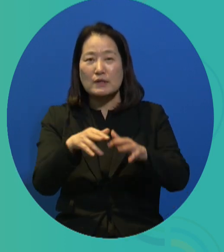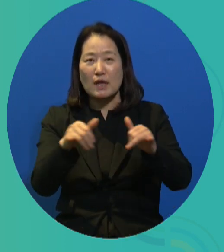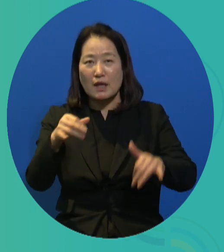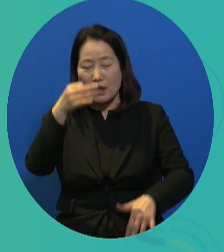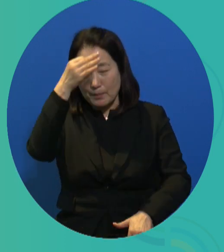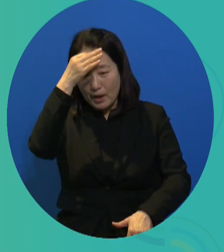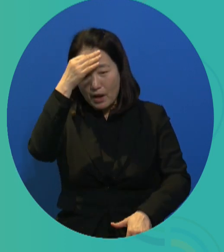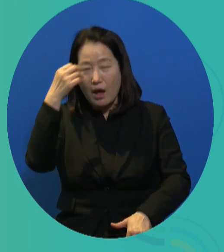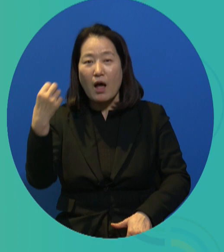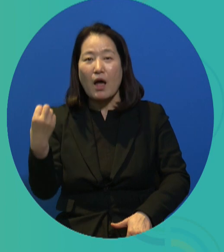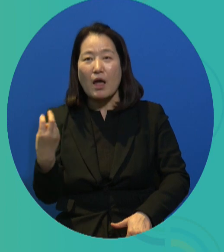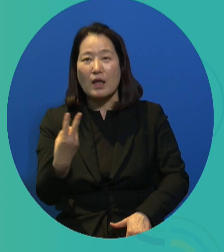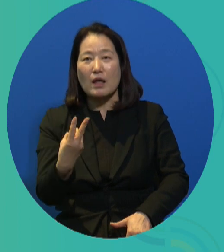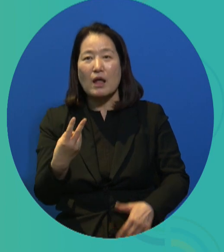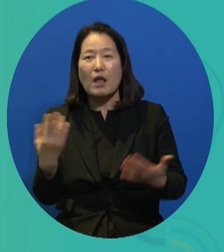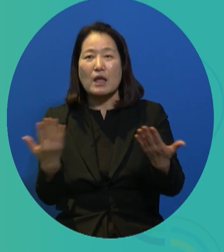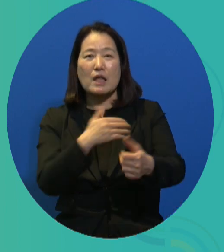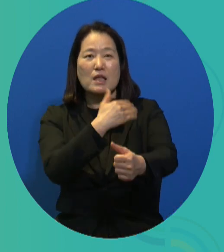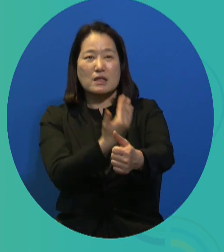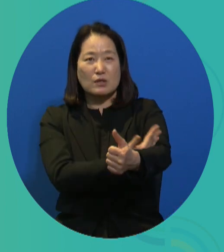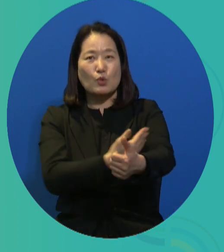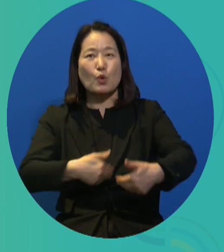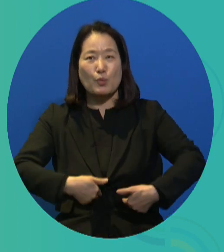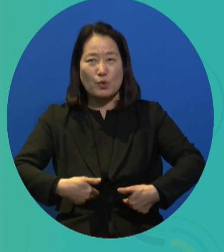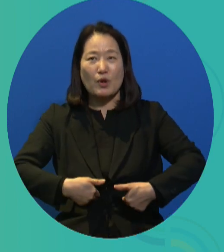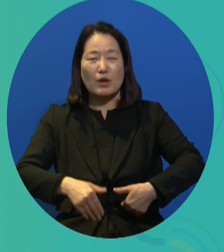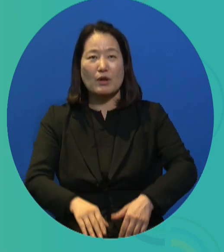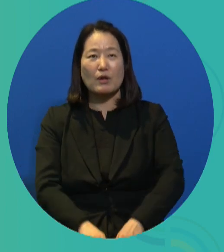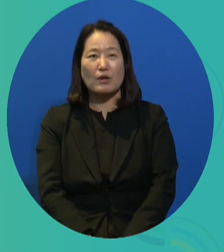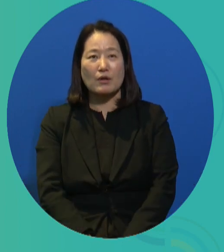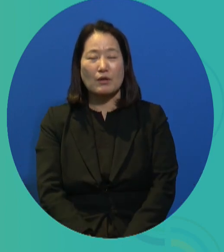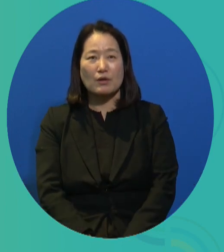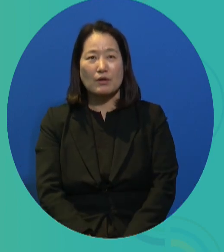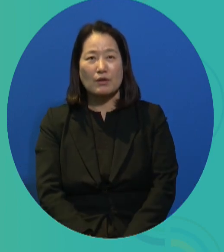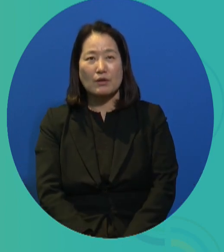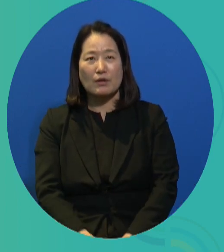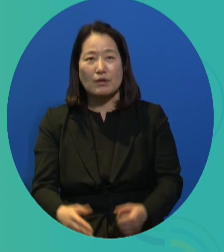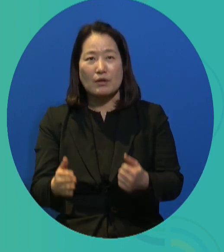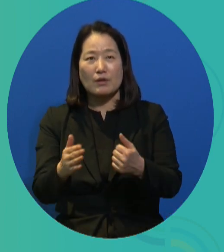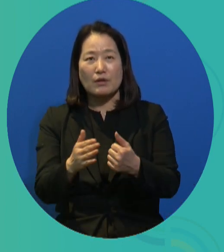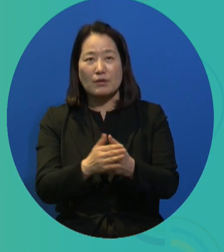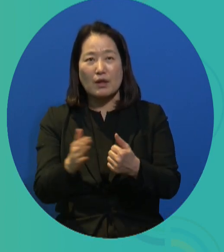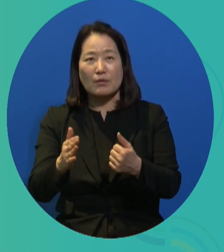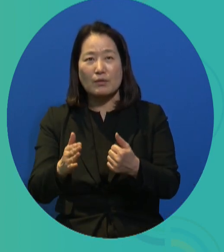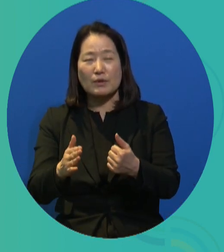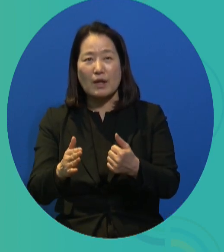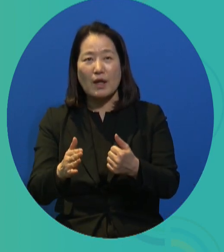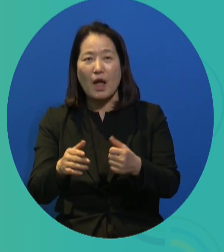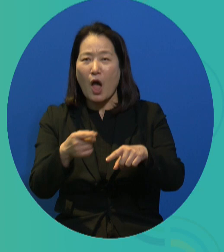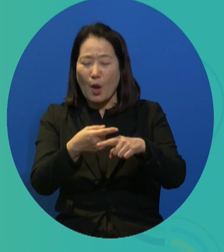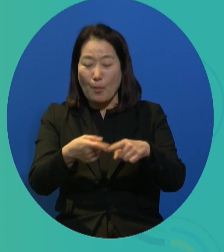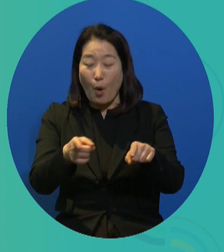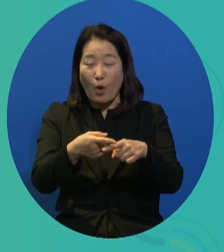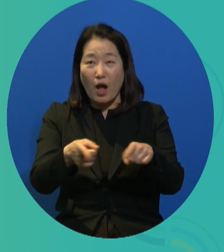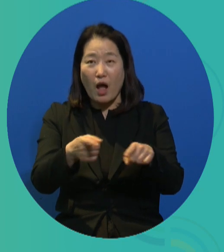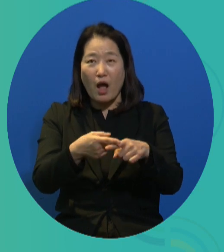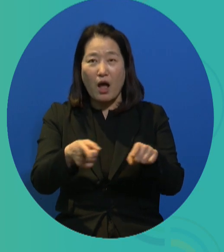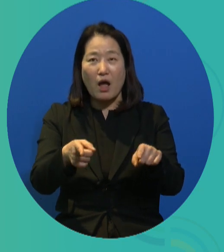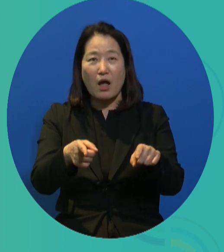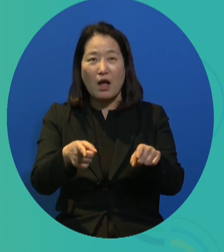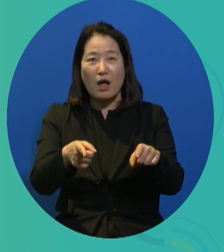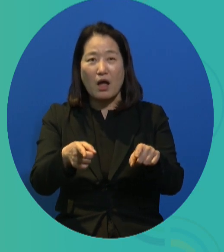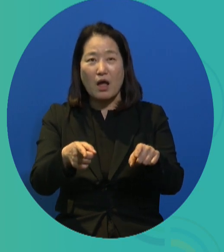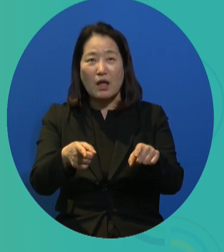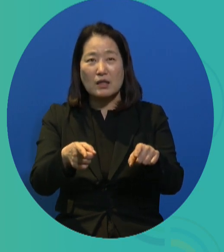they need to strengthen their capacity and capabilities and people who are working for such organizations should become